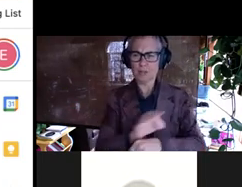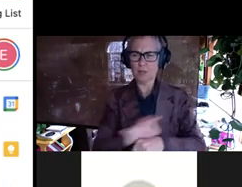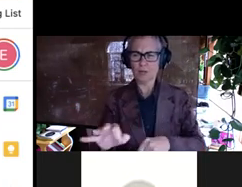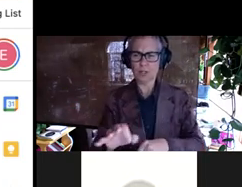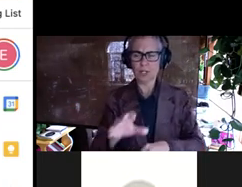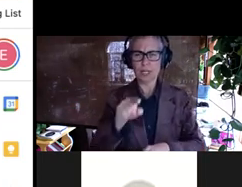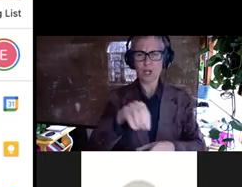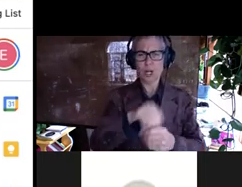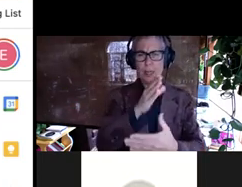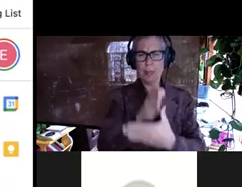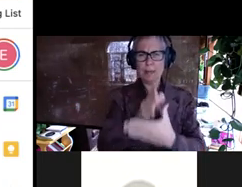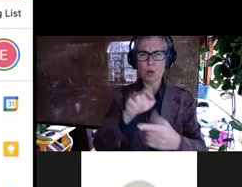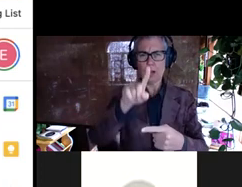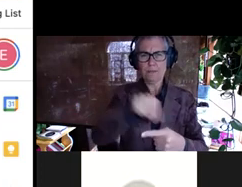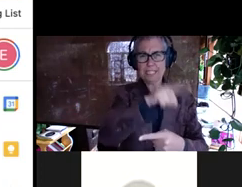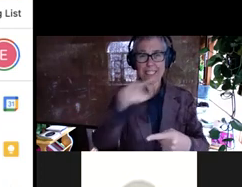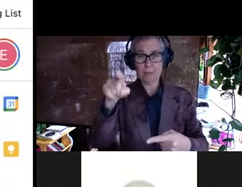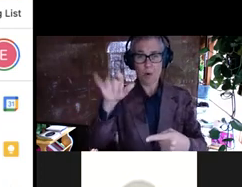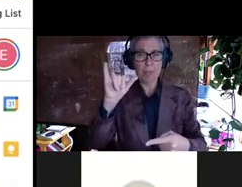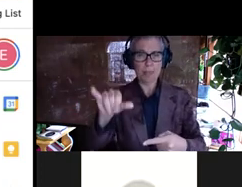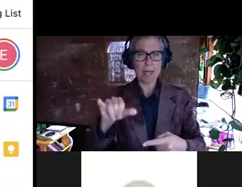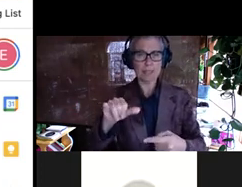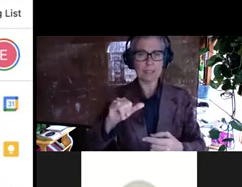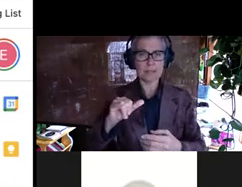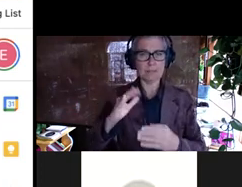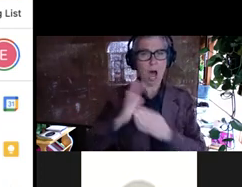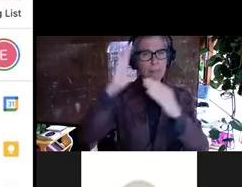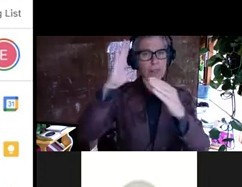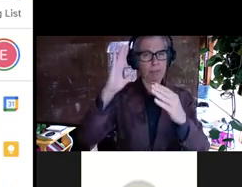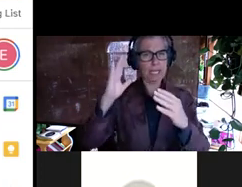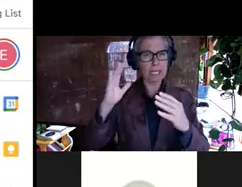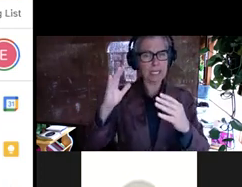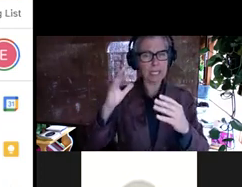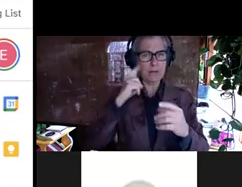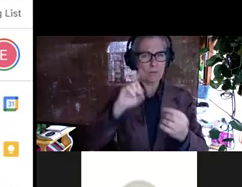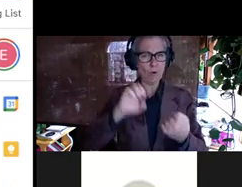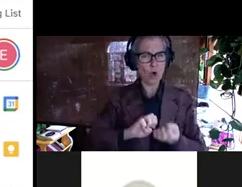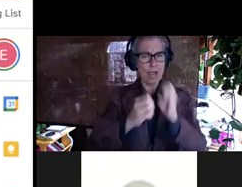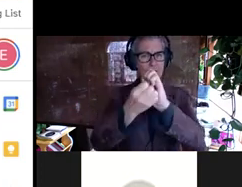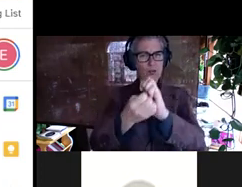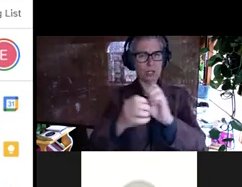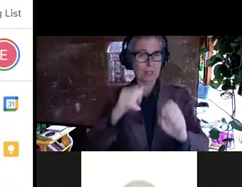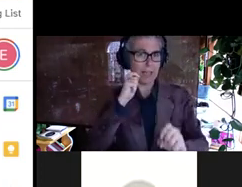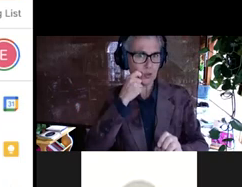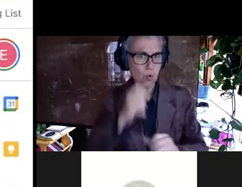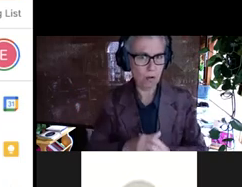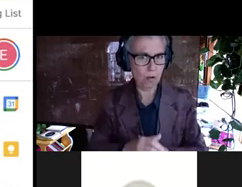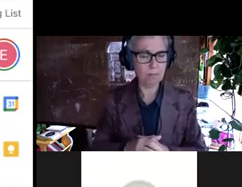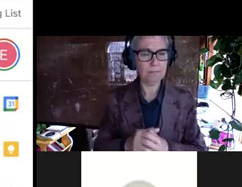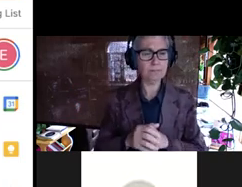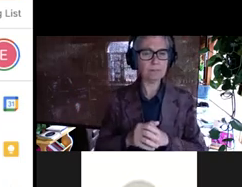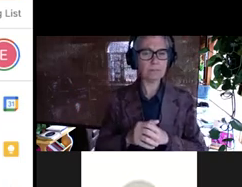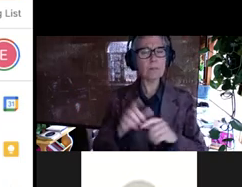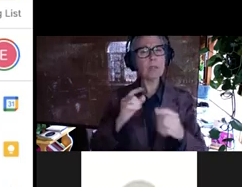midpoint of the sigmoid is kind of where you often want to be optimally for, uh, for evolution was super neat. Um, I'm